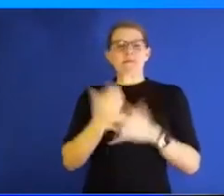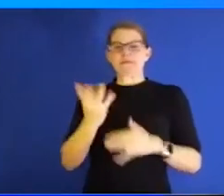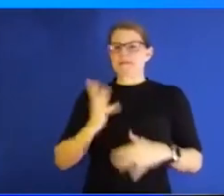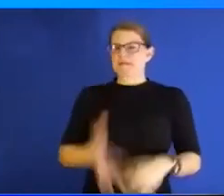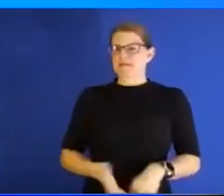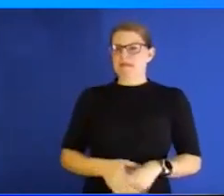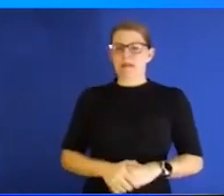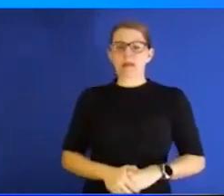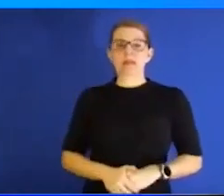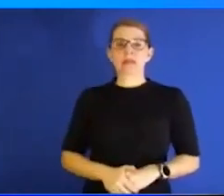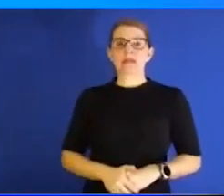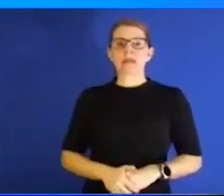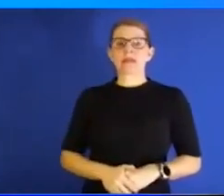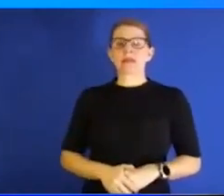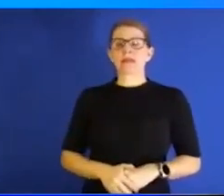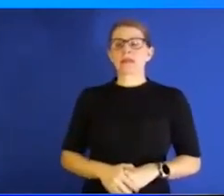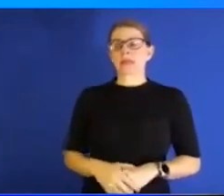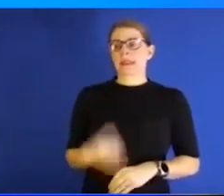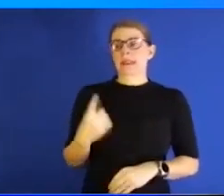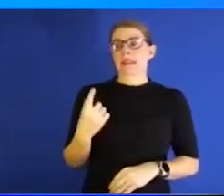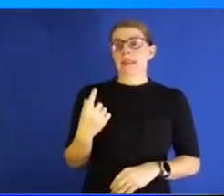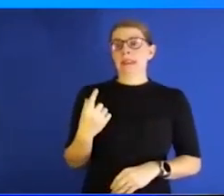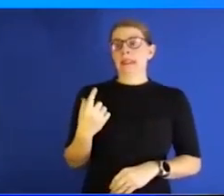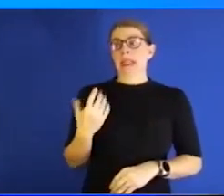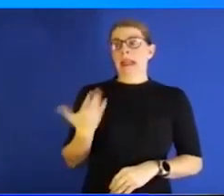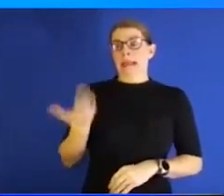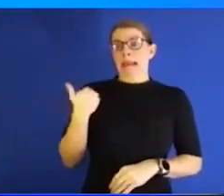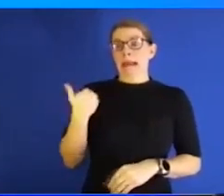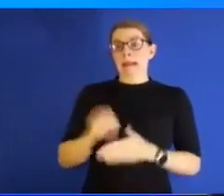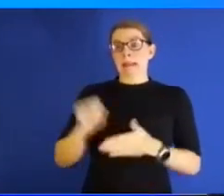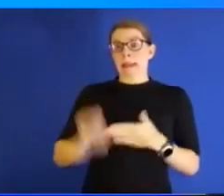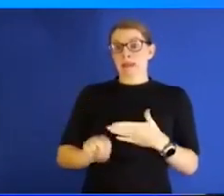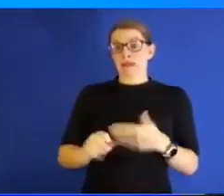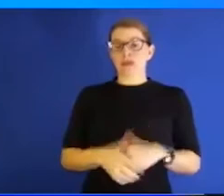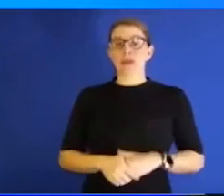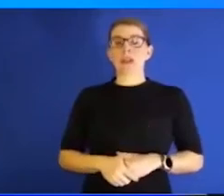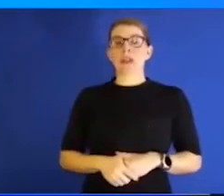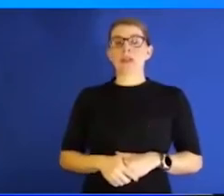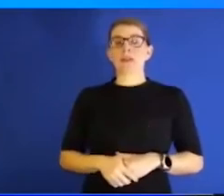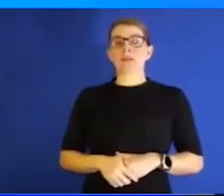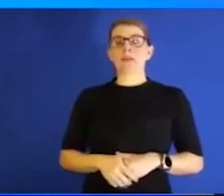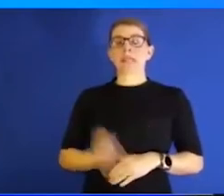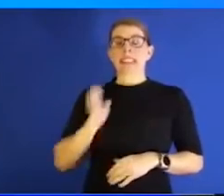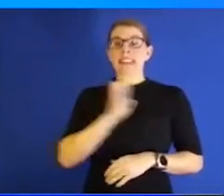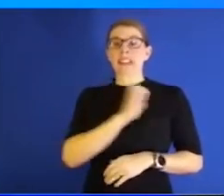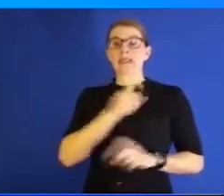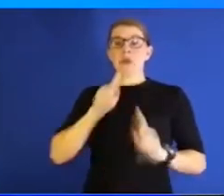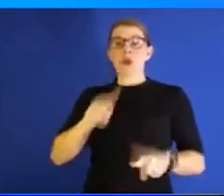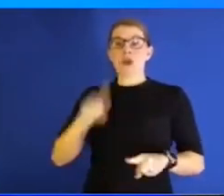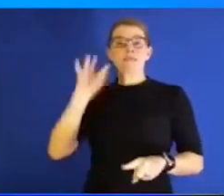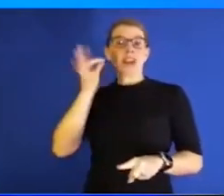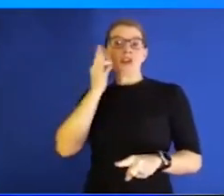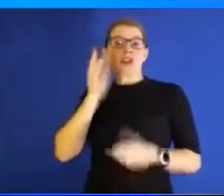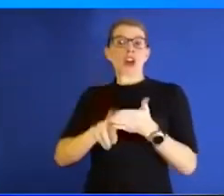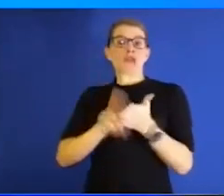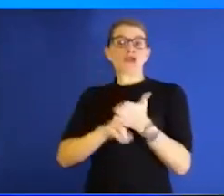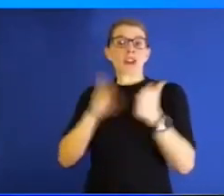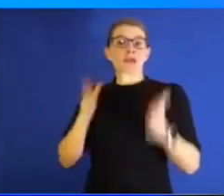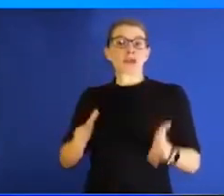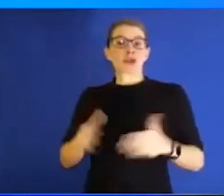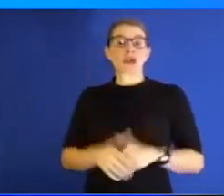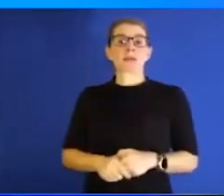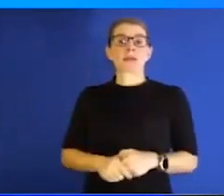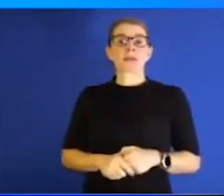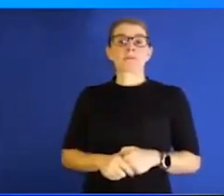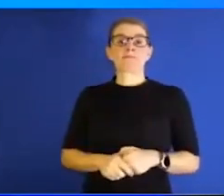the end of last semester, we were under an executive order as a federal contractor. And therefore, we were put in an